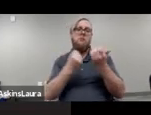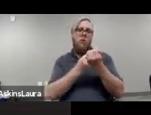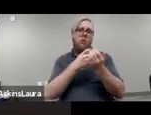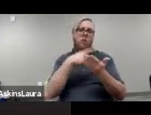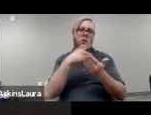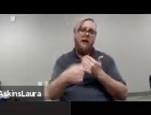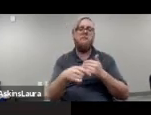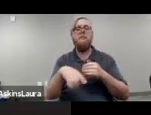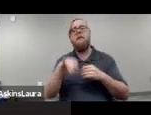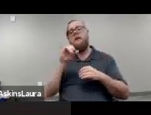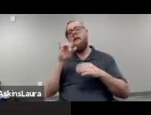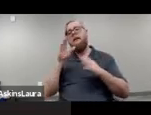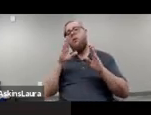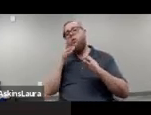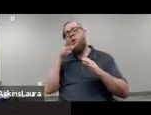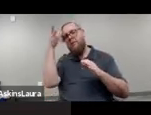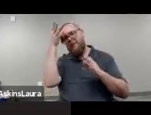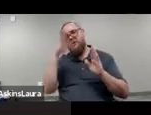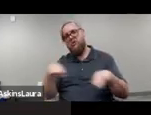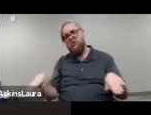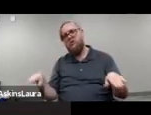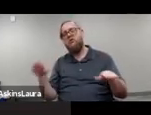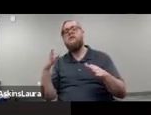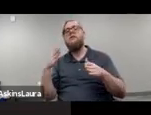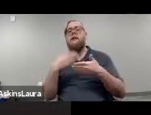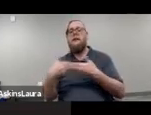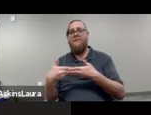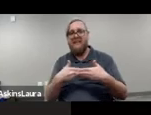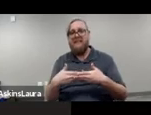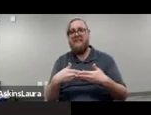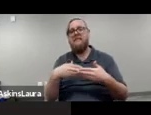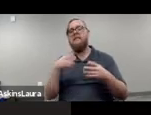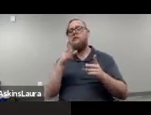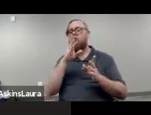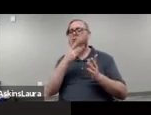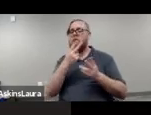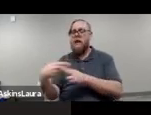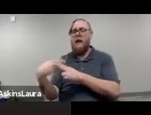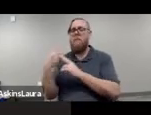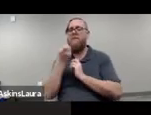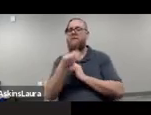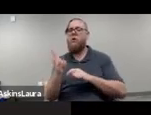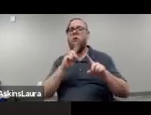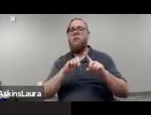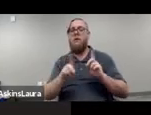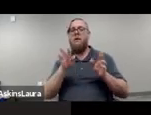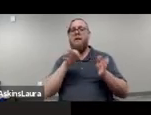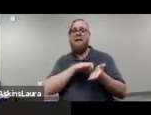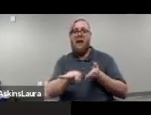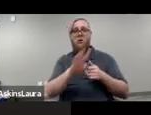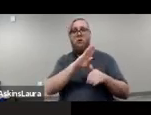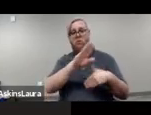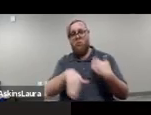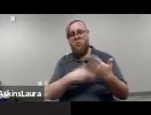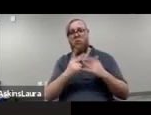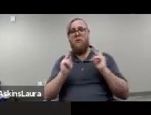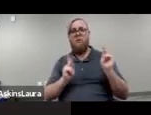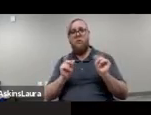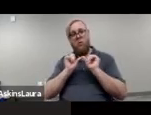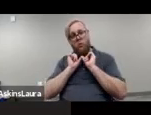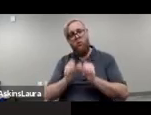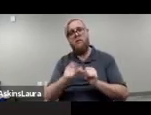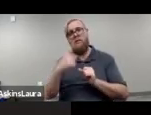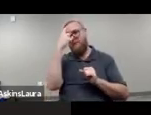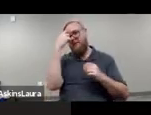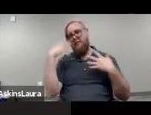for Women, Infants, and Children, Special Education, just to name a few. Counting everyone living with chronic mental health